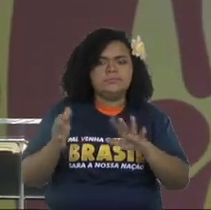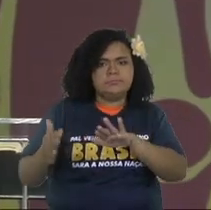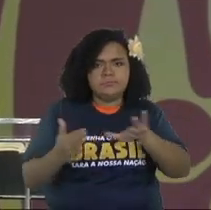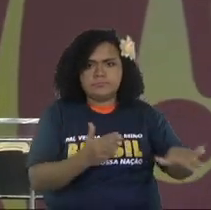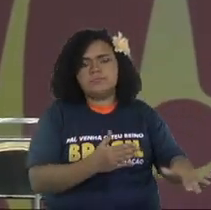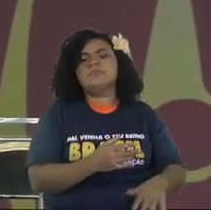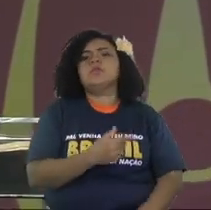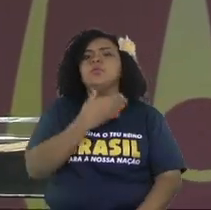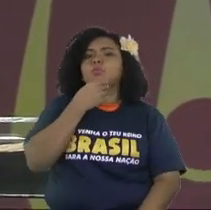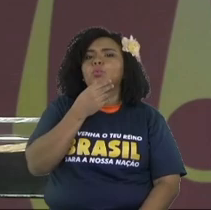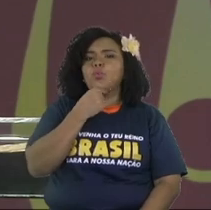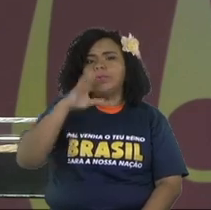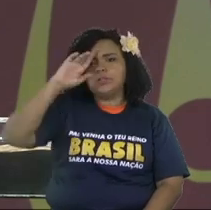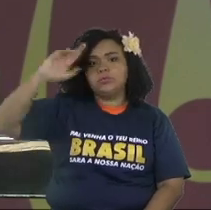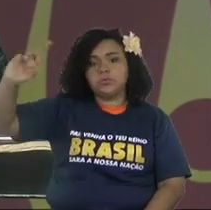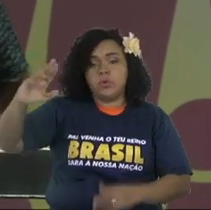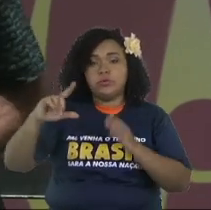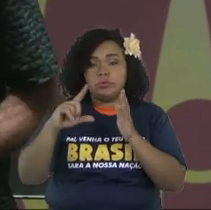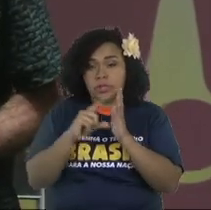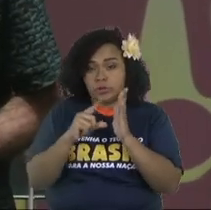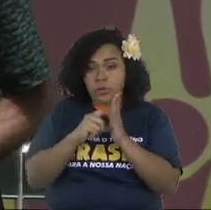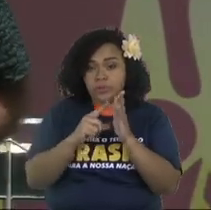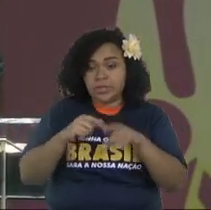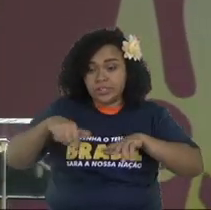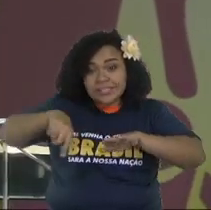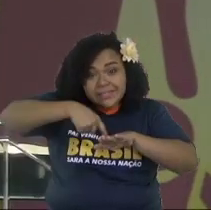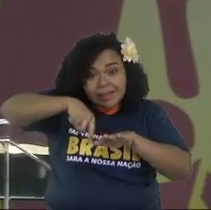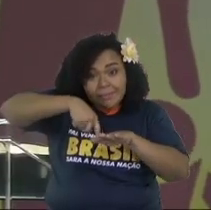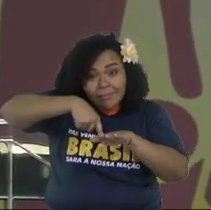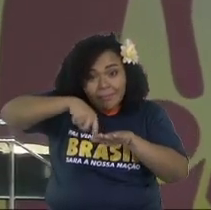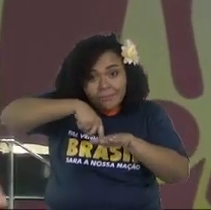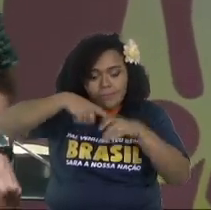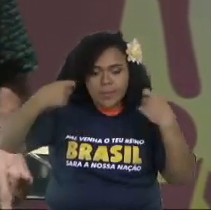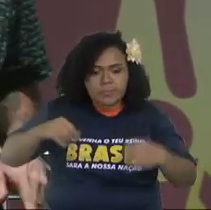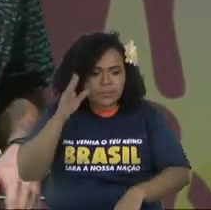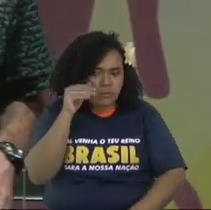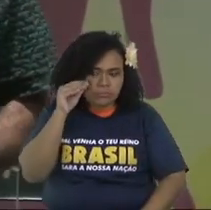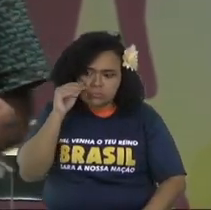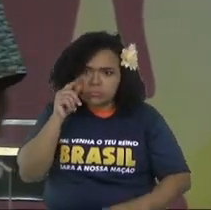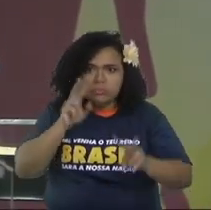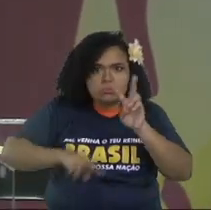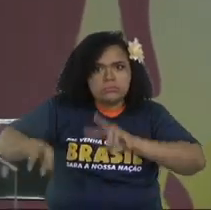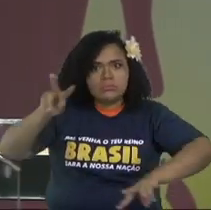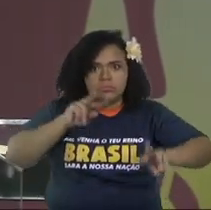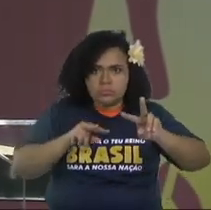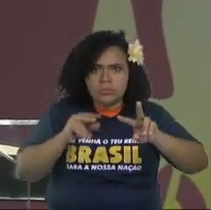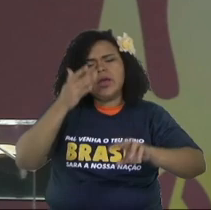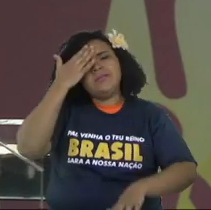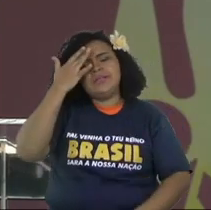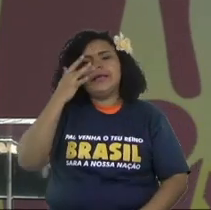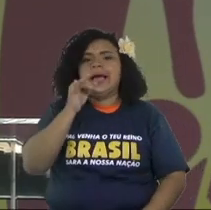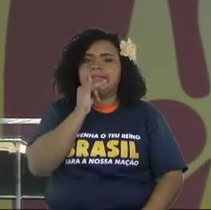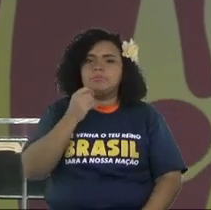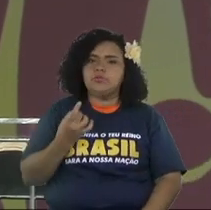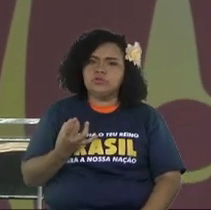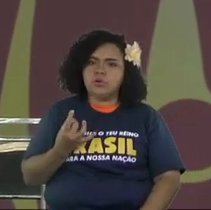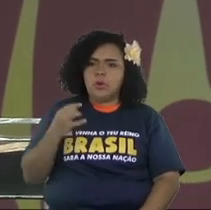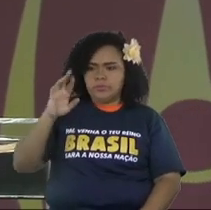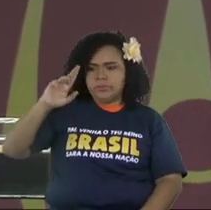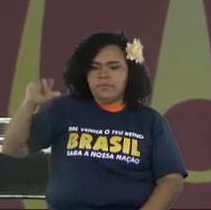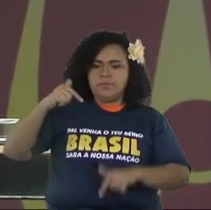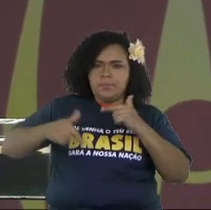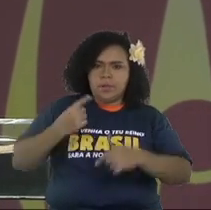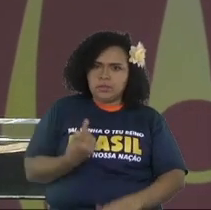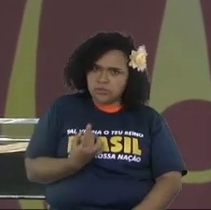the owner of the store they have to be there. Maybe he doesn't do everything